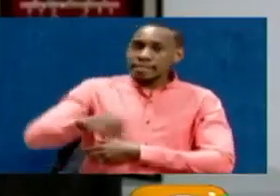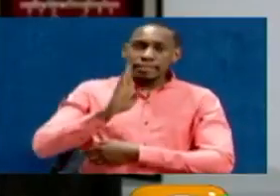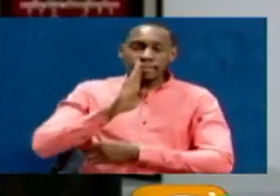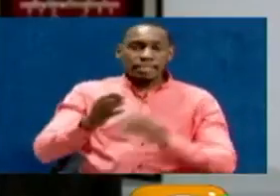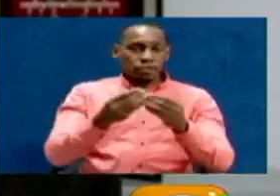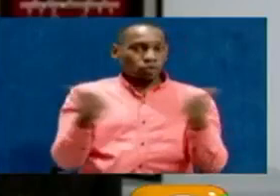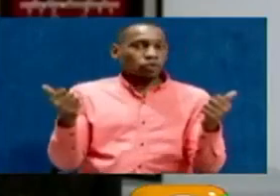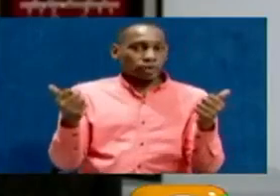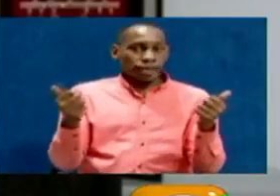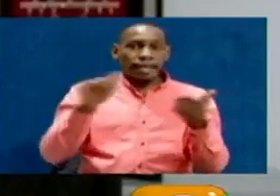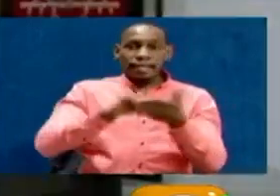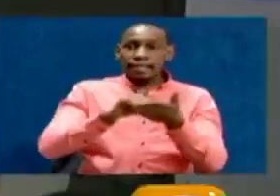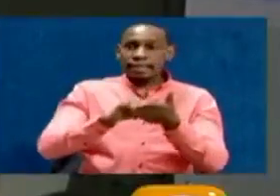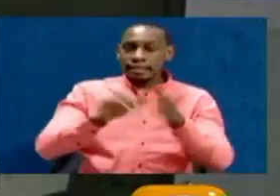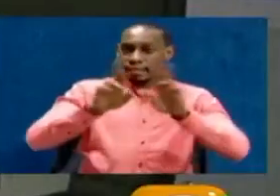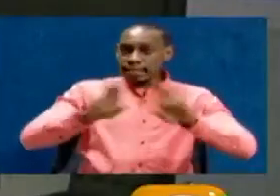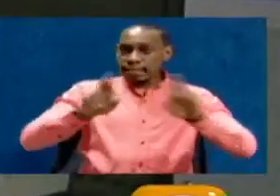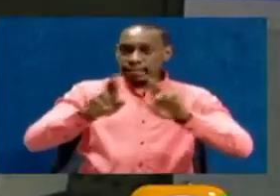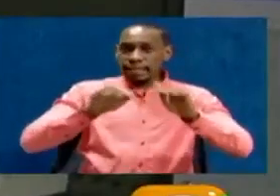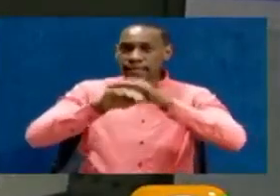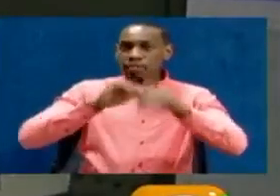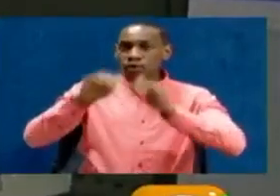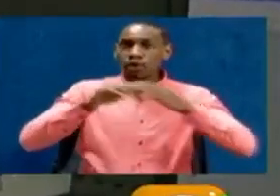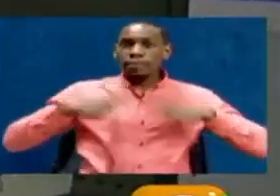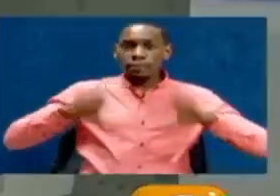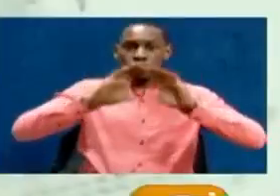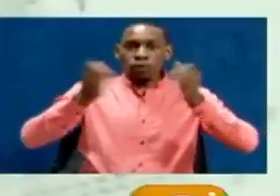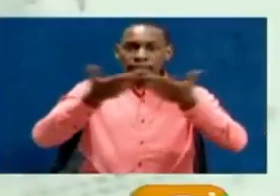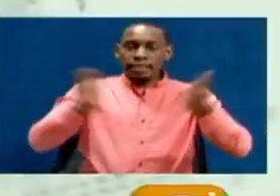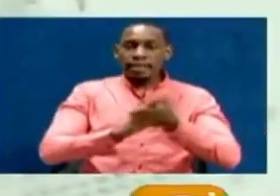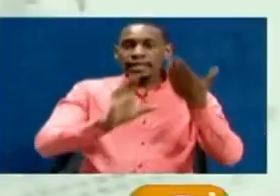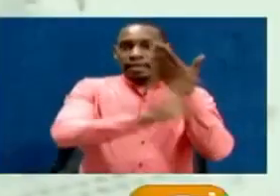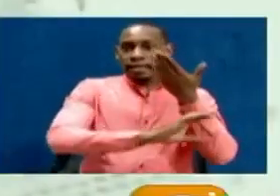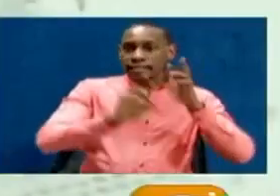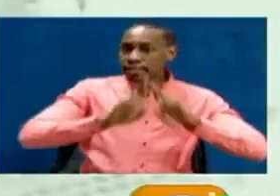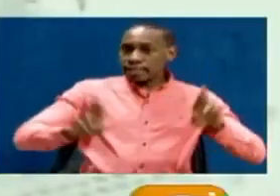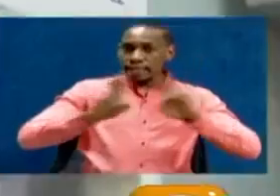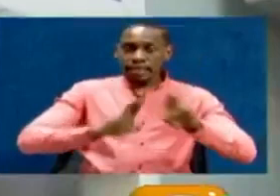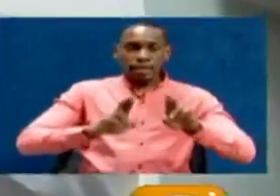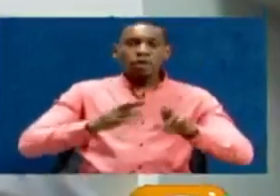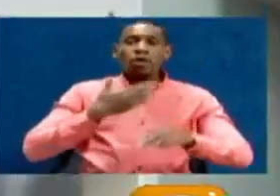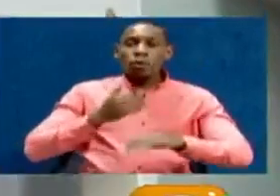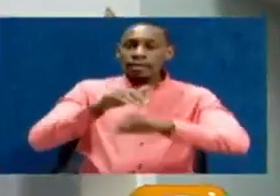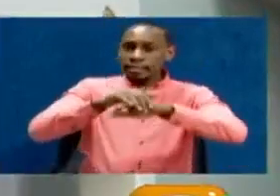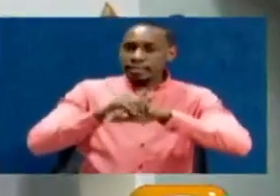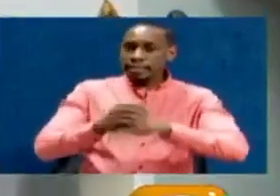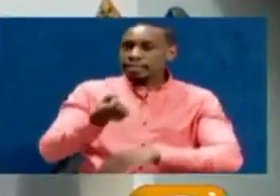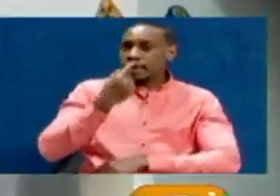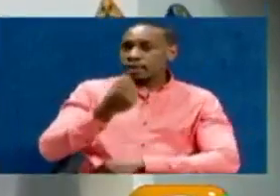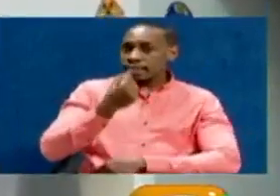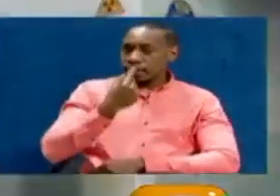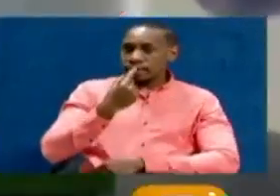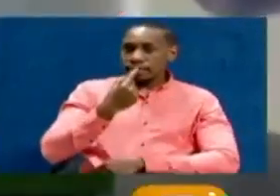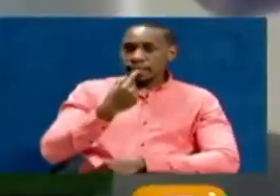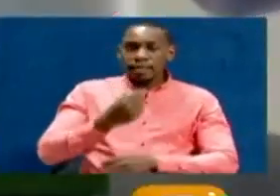be a solution that will be available to people all over the world. Countries are already in a race to secure the most doses of